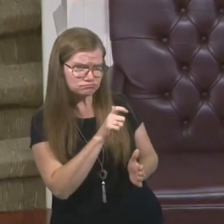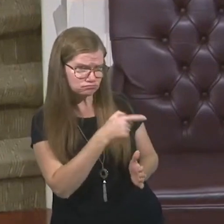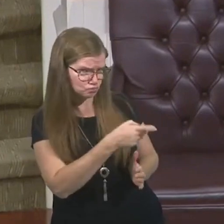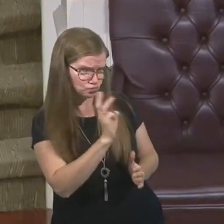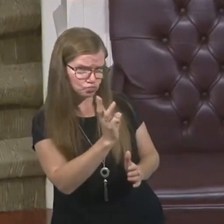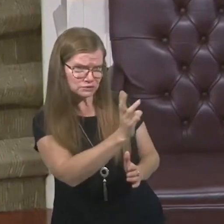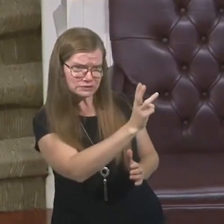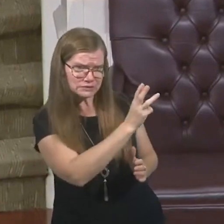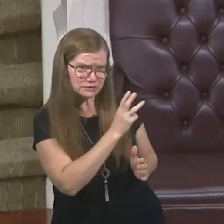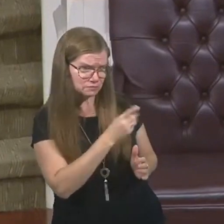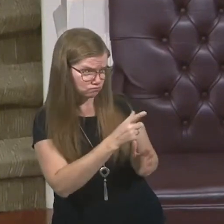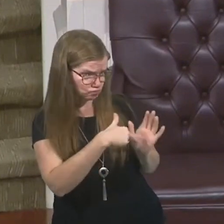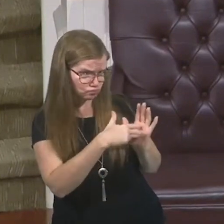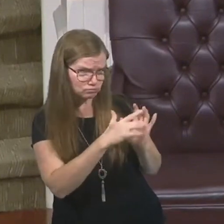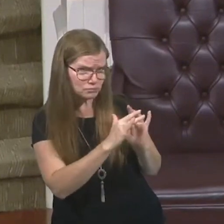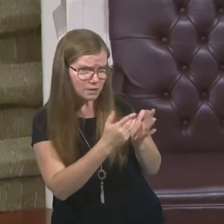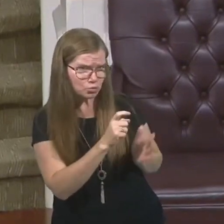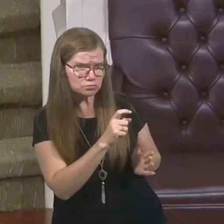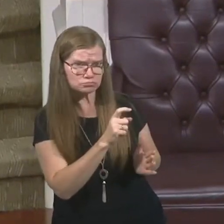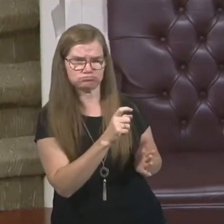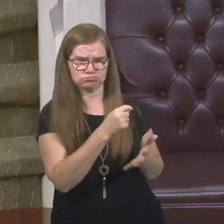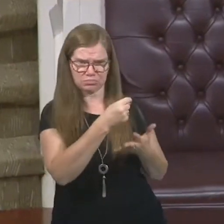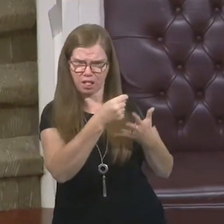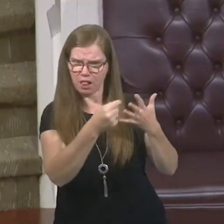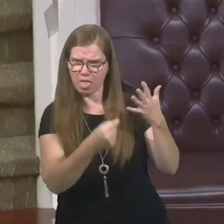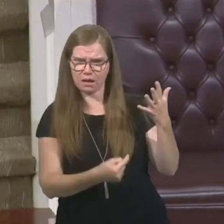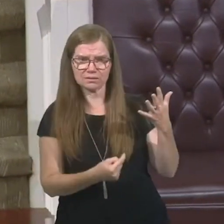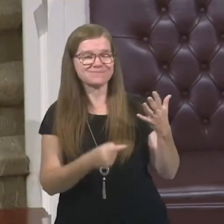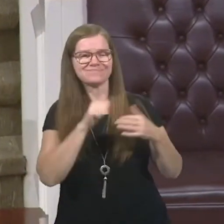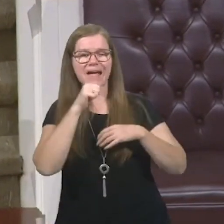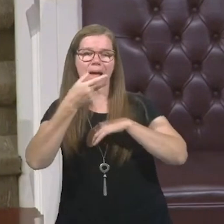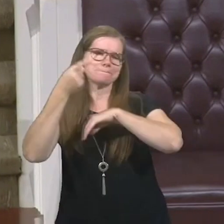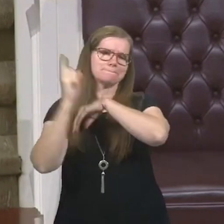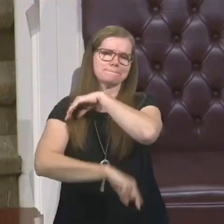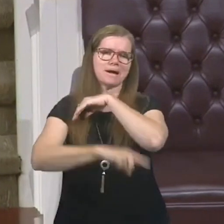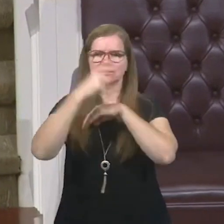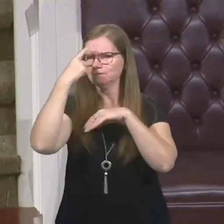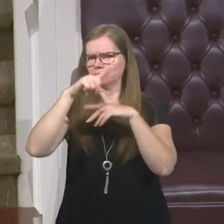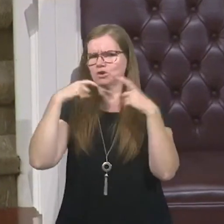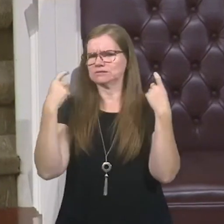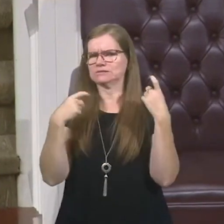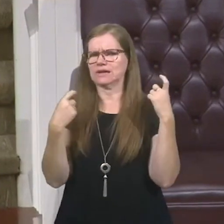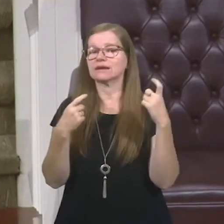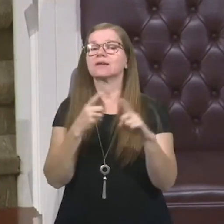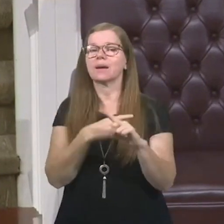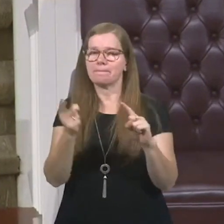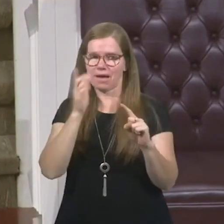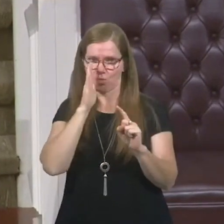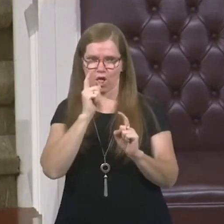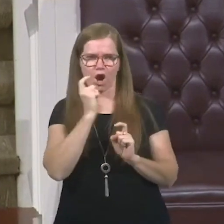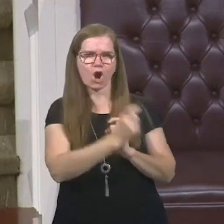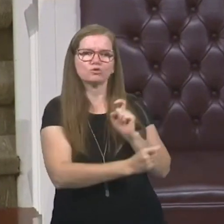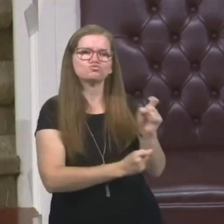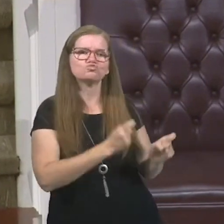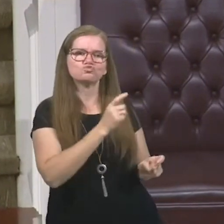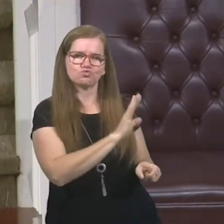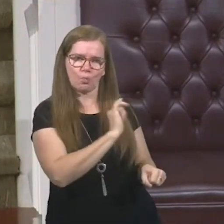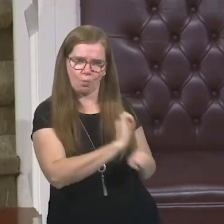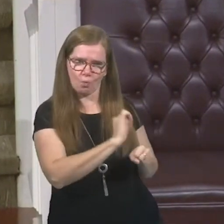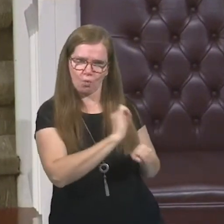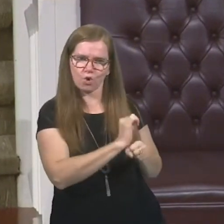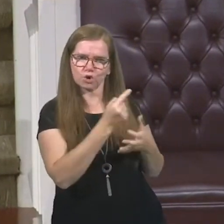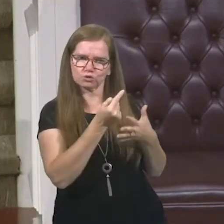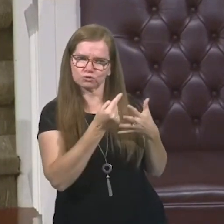they witnessed, when they read their Bible, all of that will be there. You're not going to be punished for your sin, but you'll be rewarded for your works.